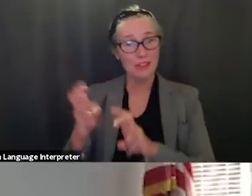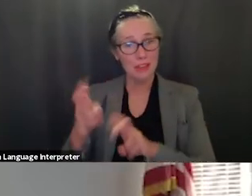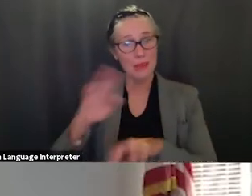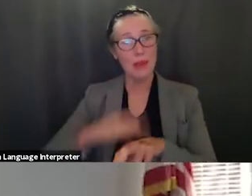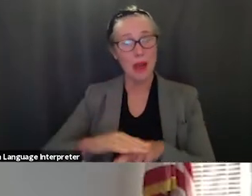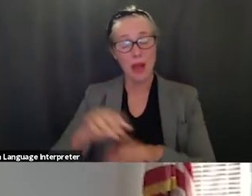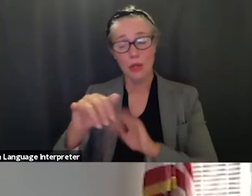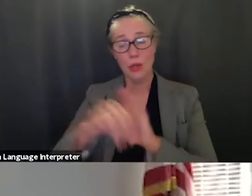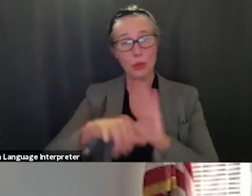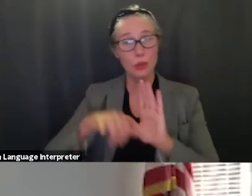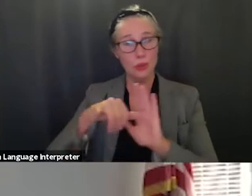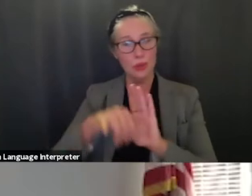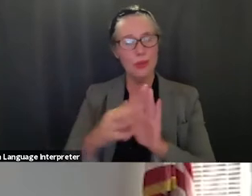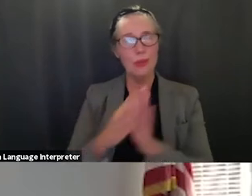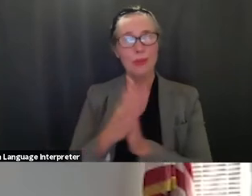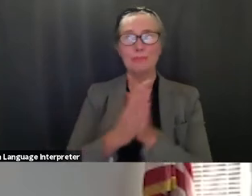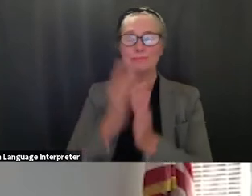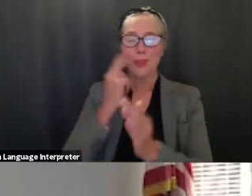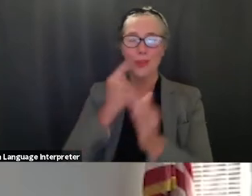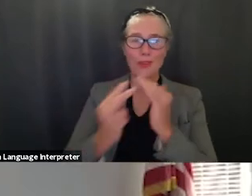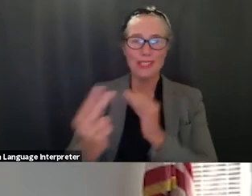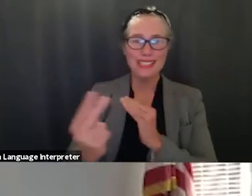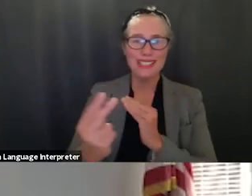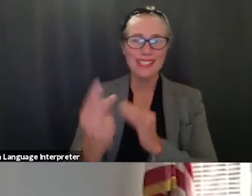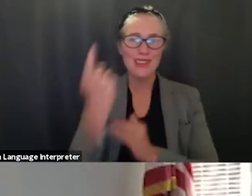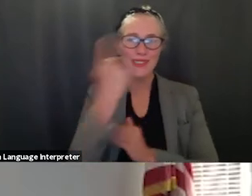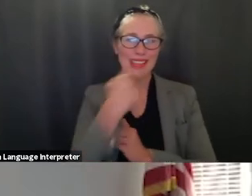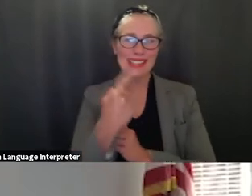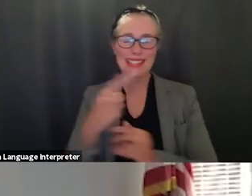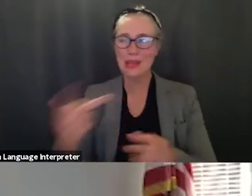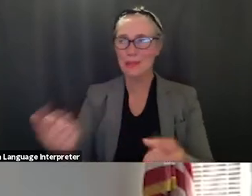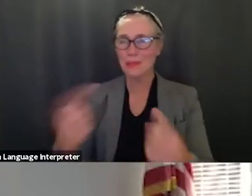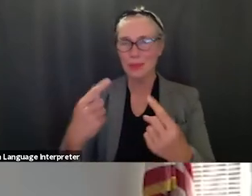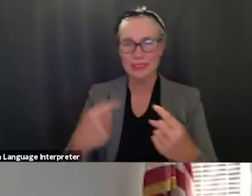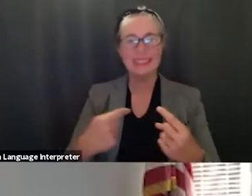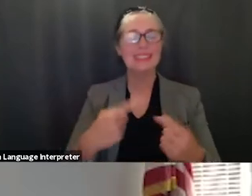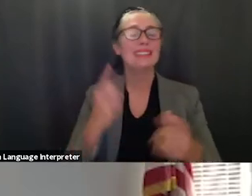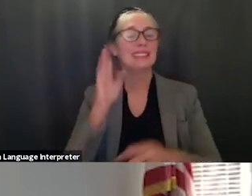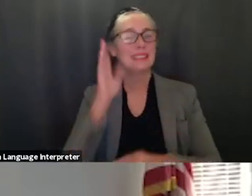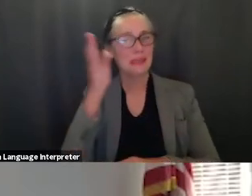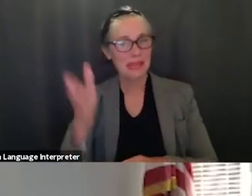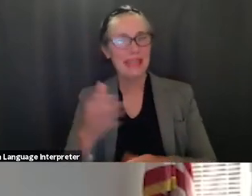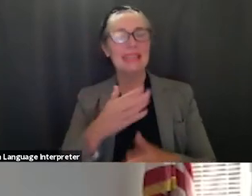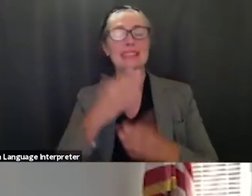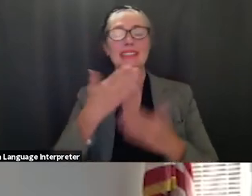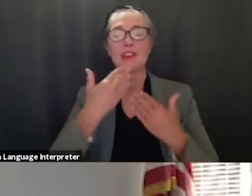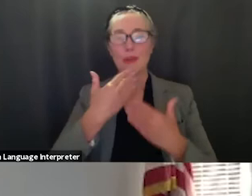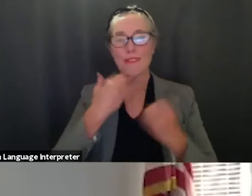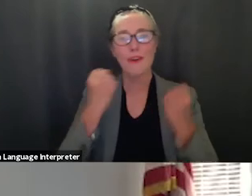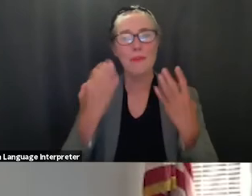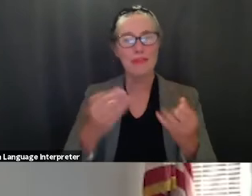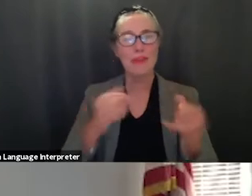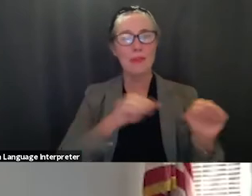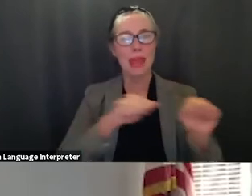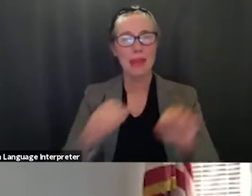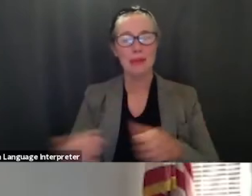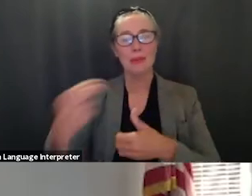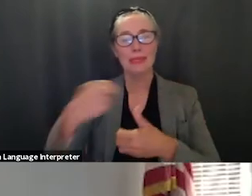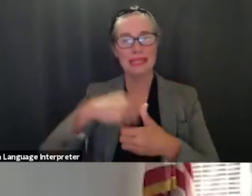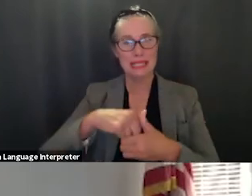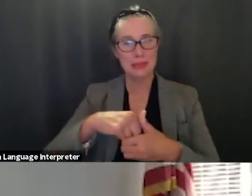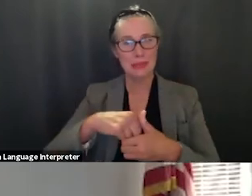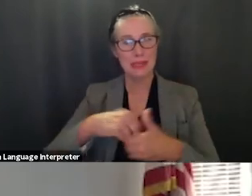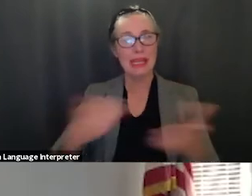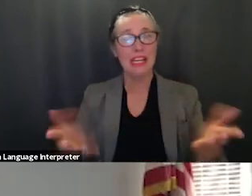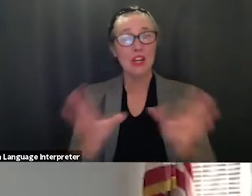we really look forward to seeing you in person soon someday and we're still very grateful that many of you have been able to participate in